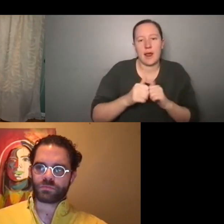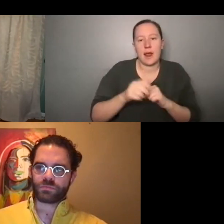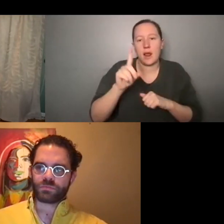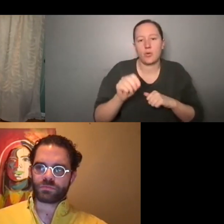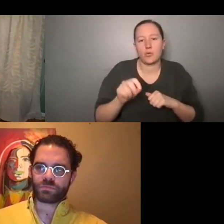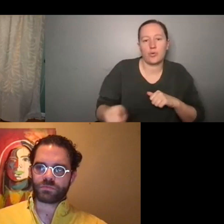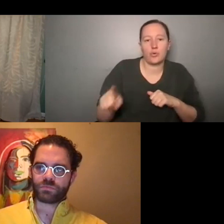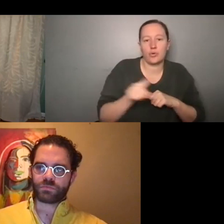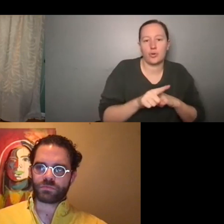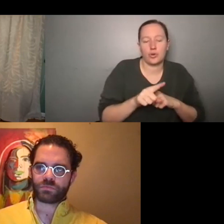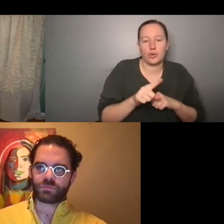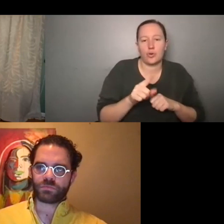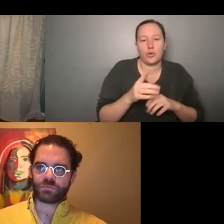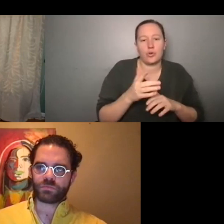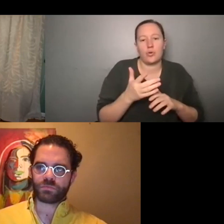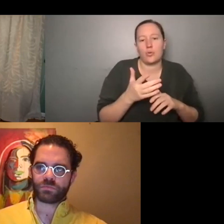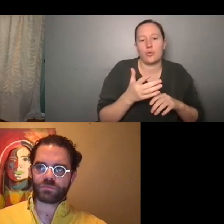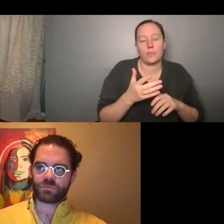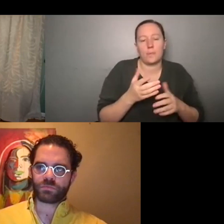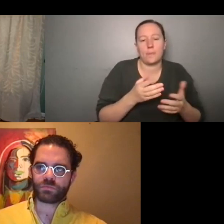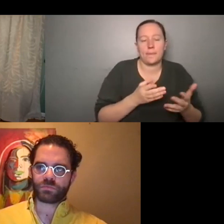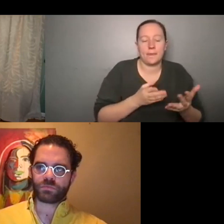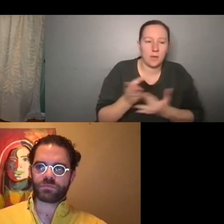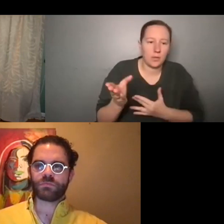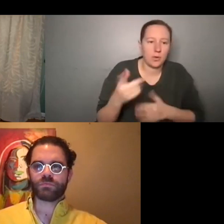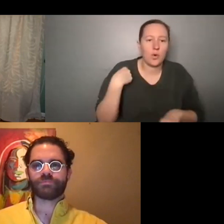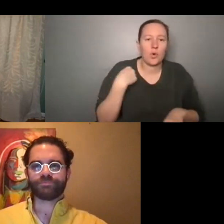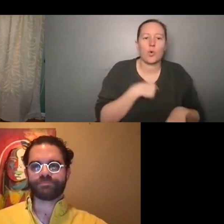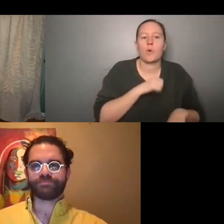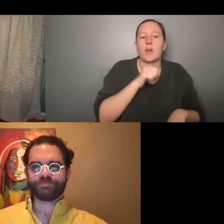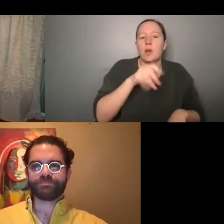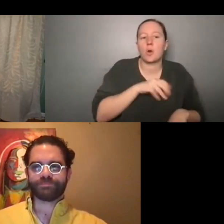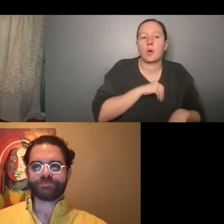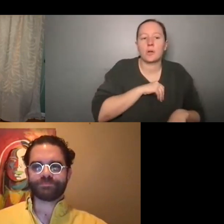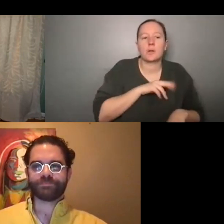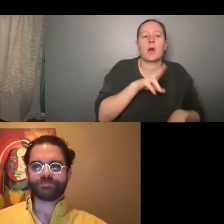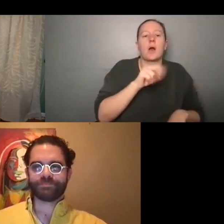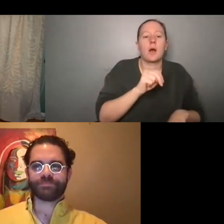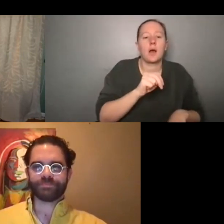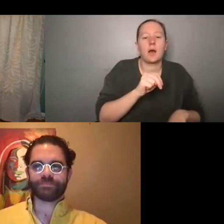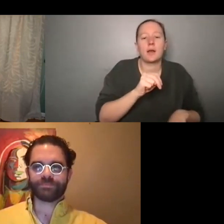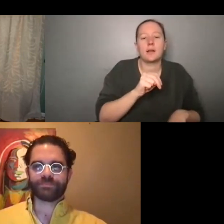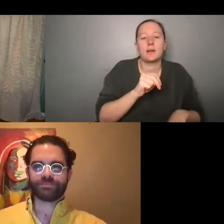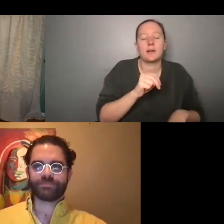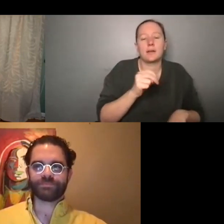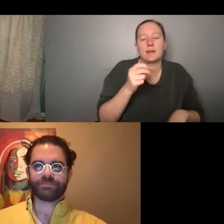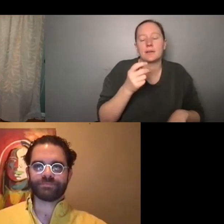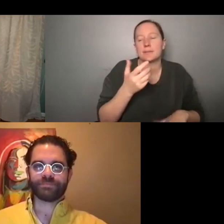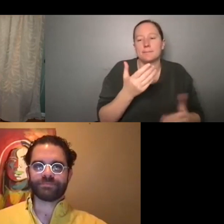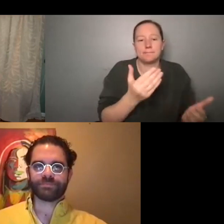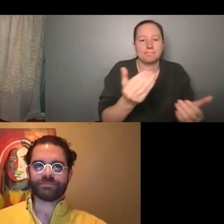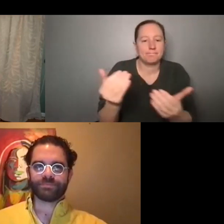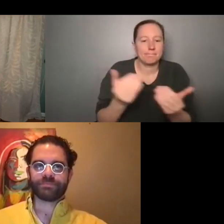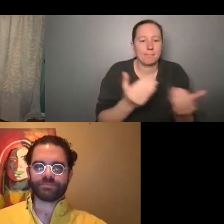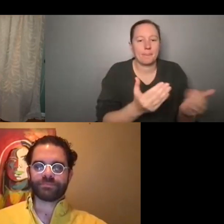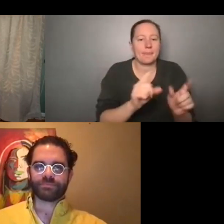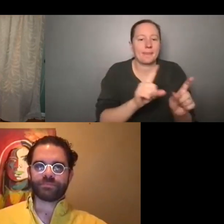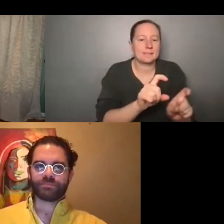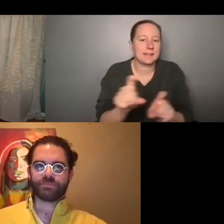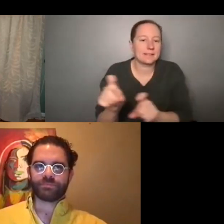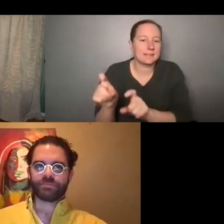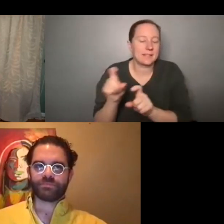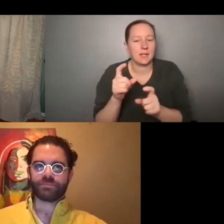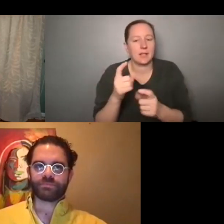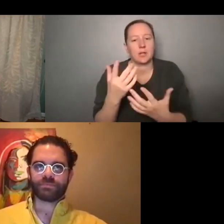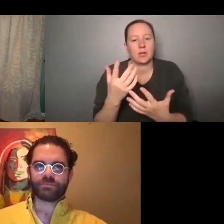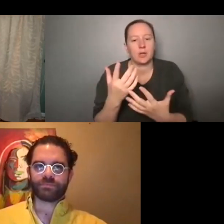get past the, you know, we don't accept unsolicited queries as well. That's definitely a thing that, you know, new writers